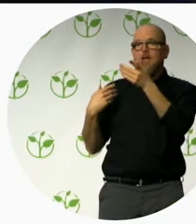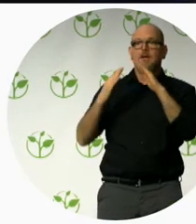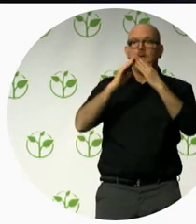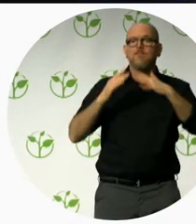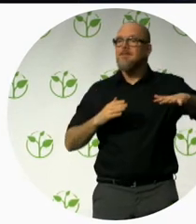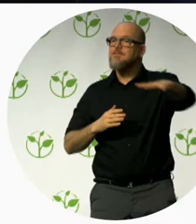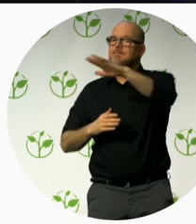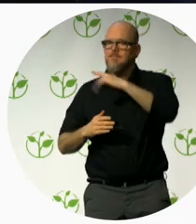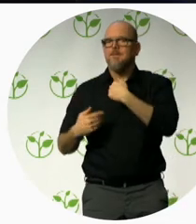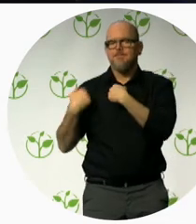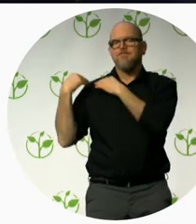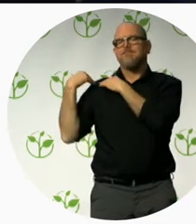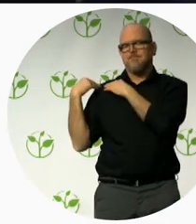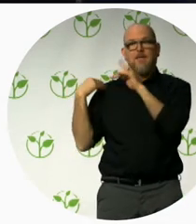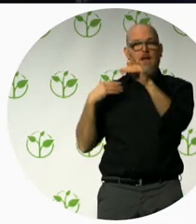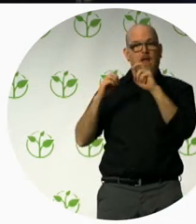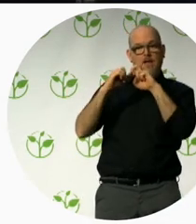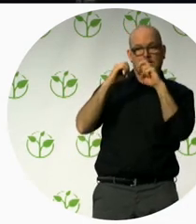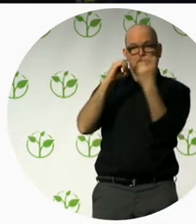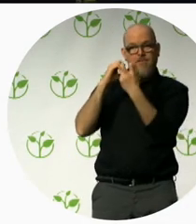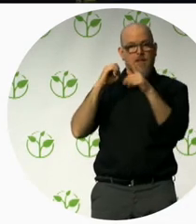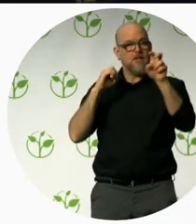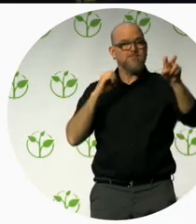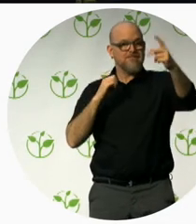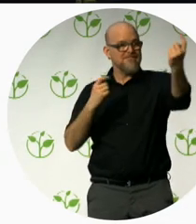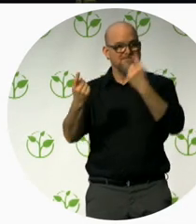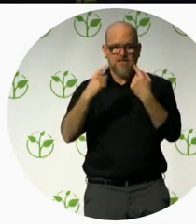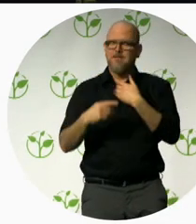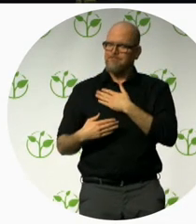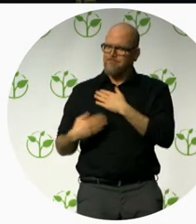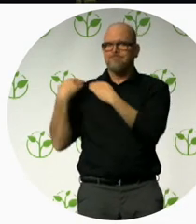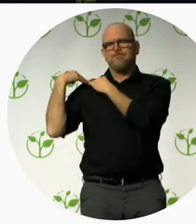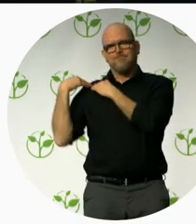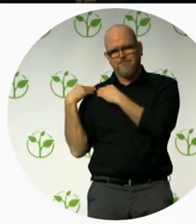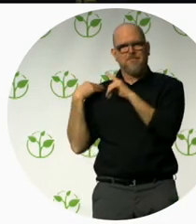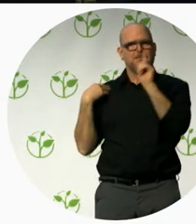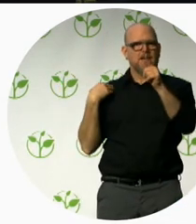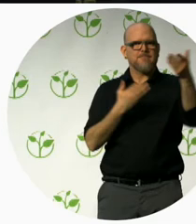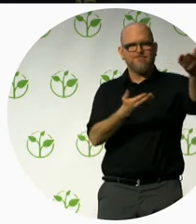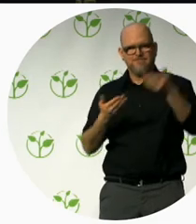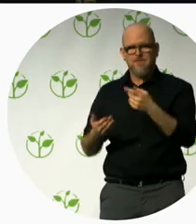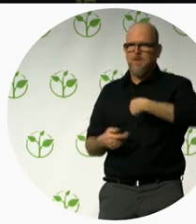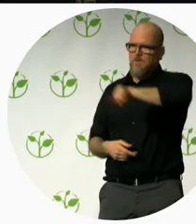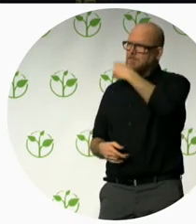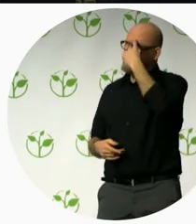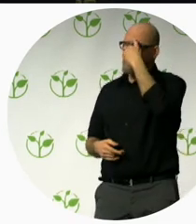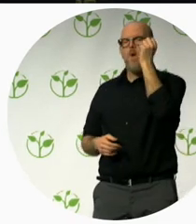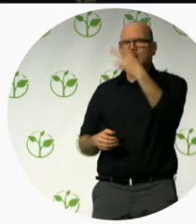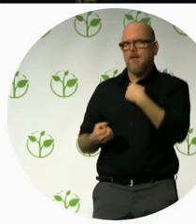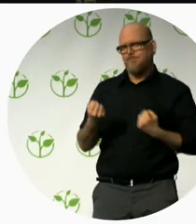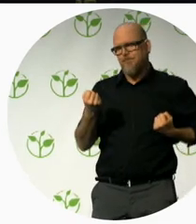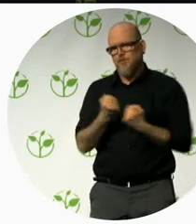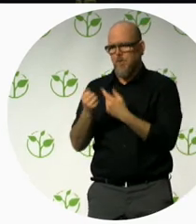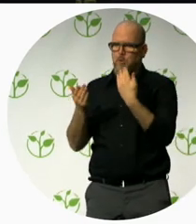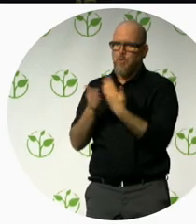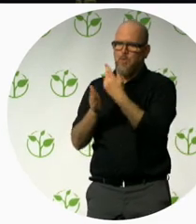indispensable. We at Village4All have decided to sustain the Gondolas4All project because it us